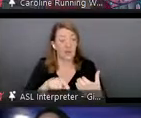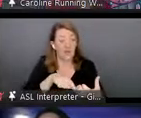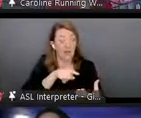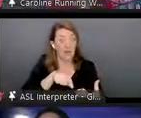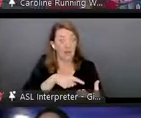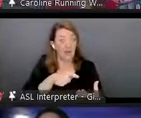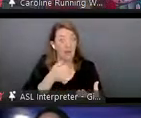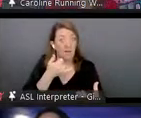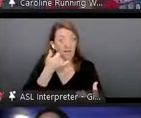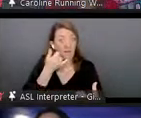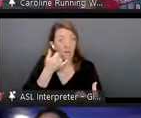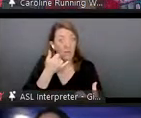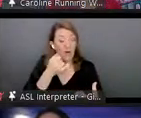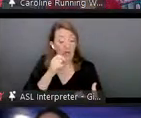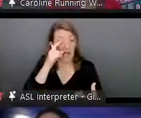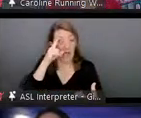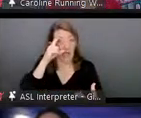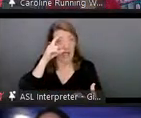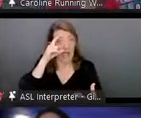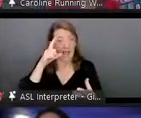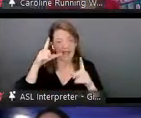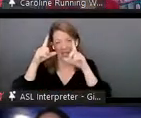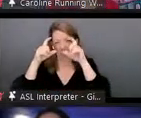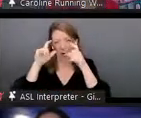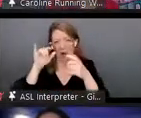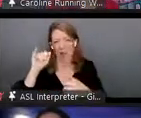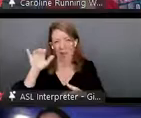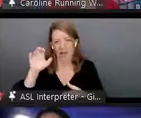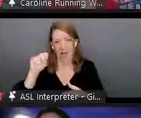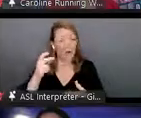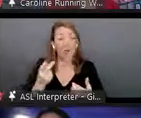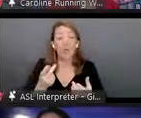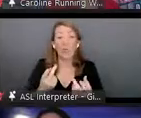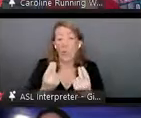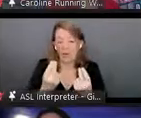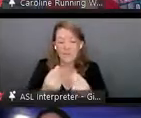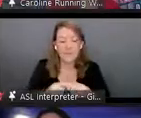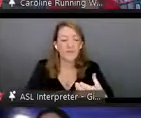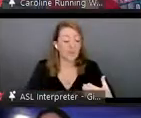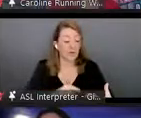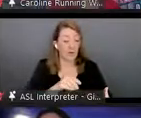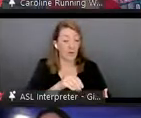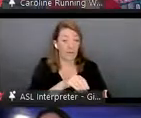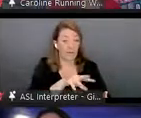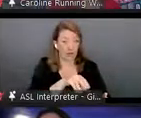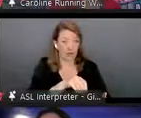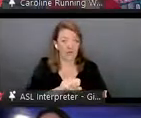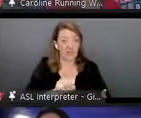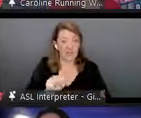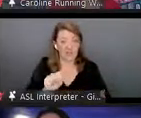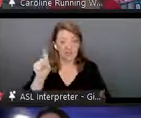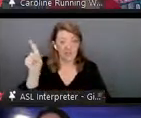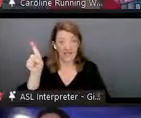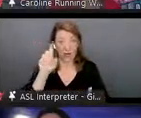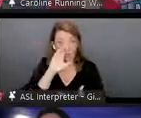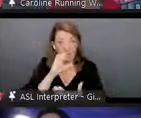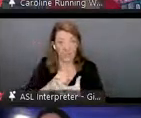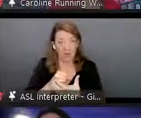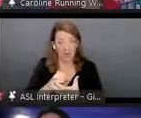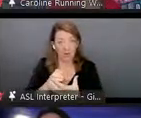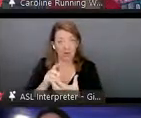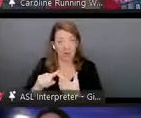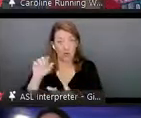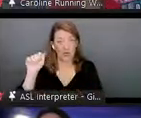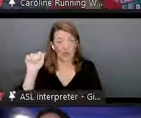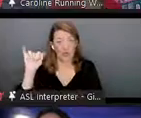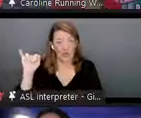and so what's happening here is that you send in the picture uh say it's a picture of a dog uh the ai looks at it uh runs its